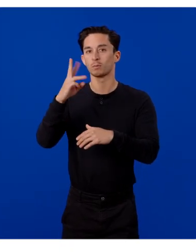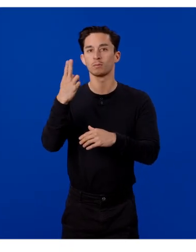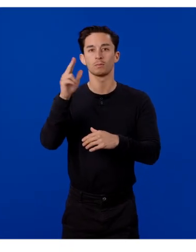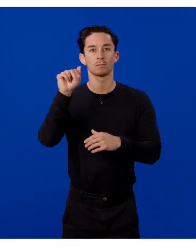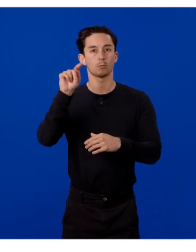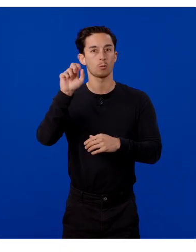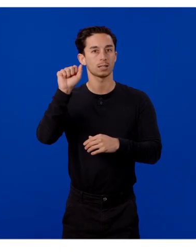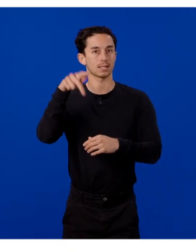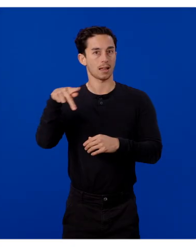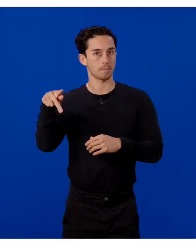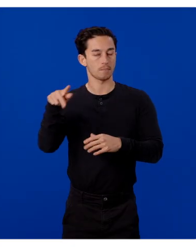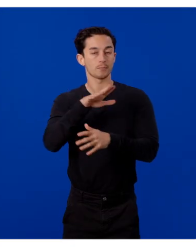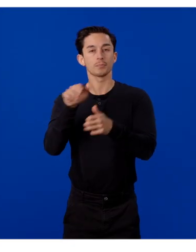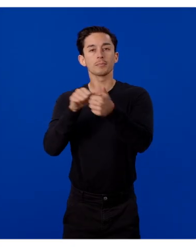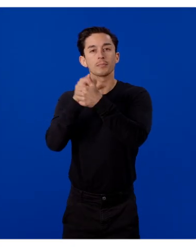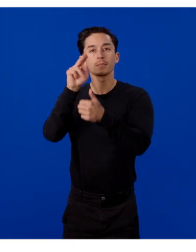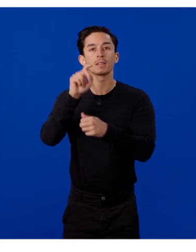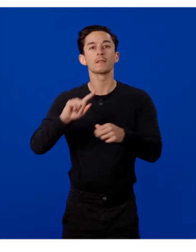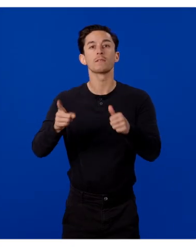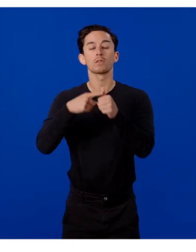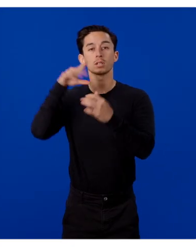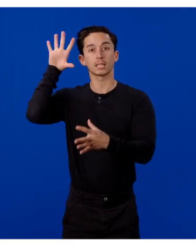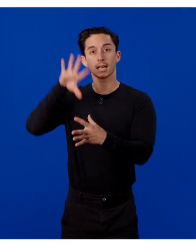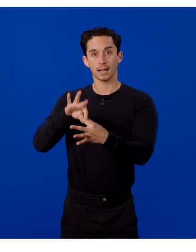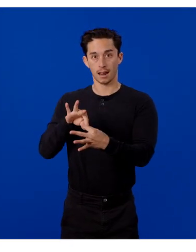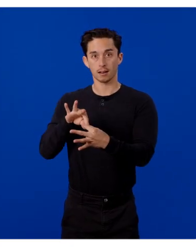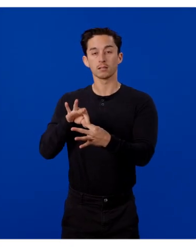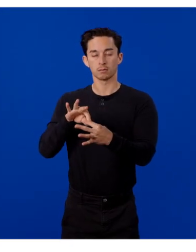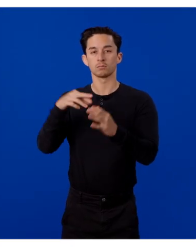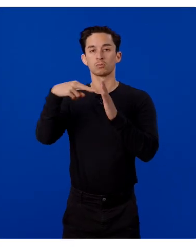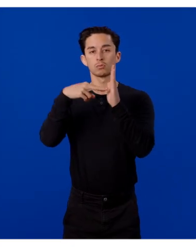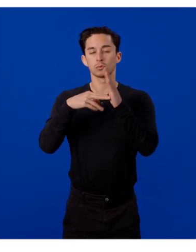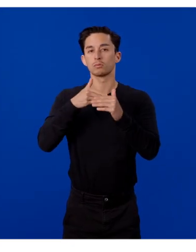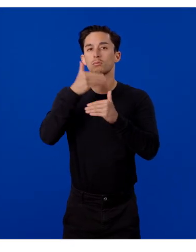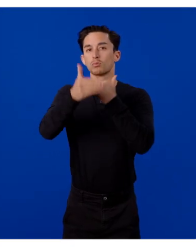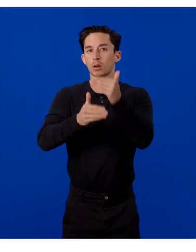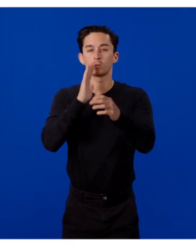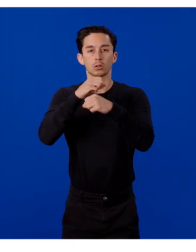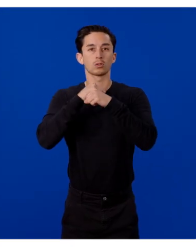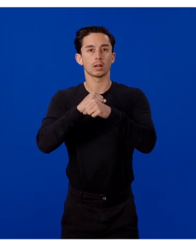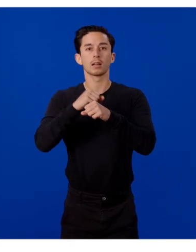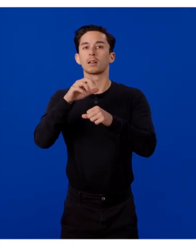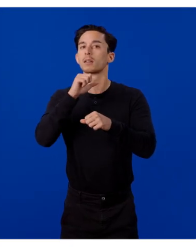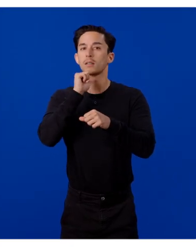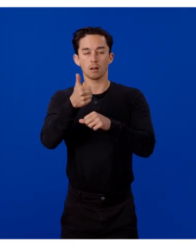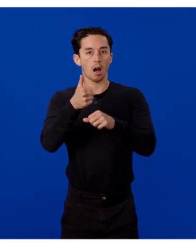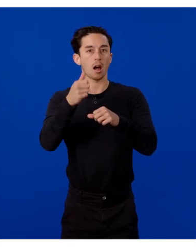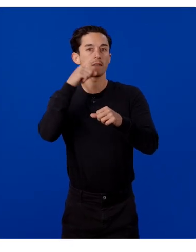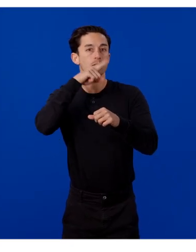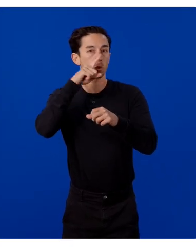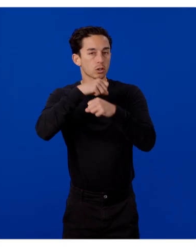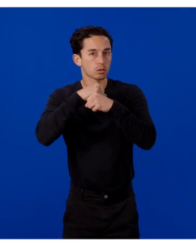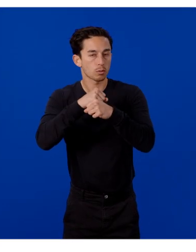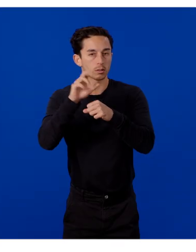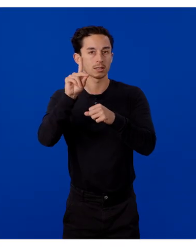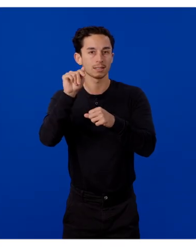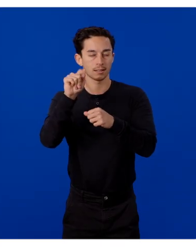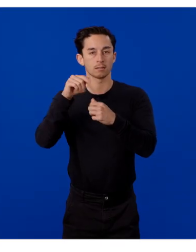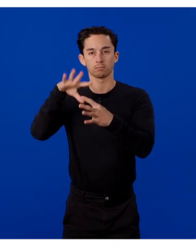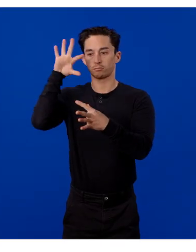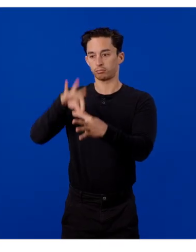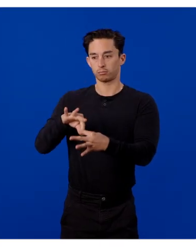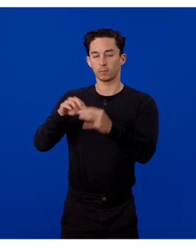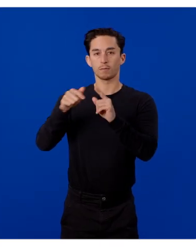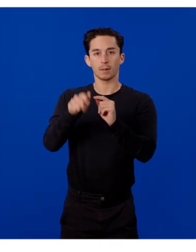Behind the scenes, when you first pair the glasses with your app, the registration process creates a non-forgeable data token between your app and glasses.